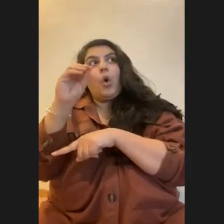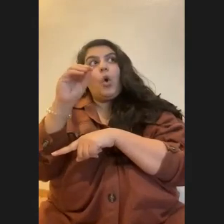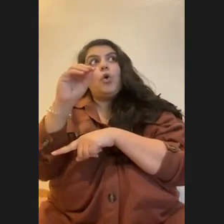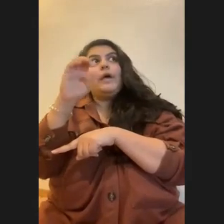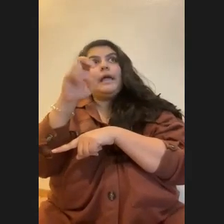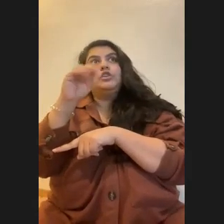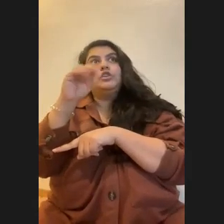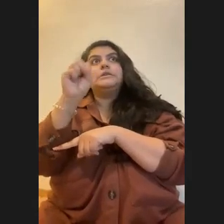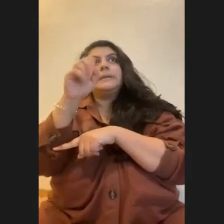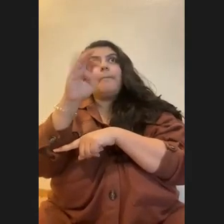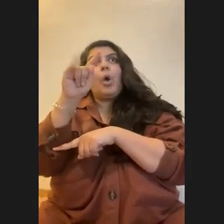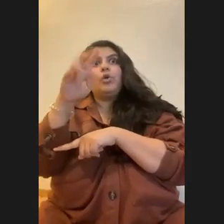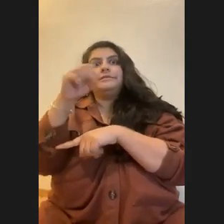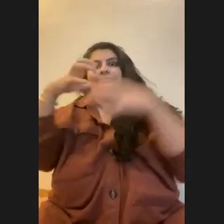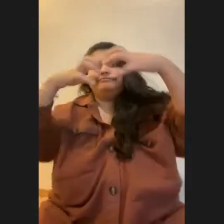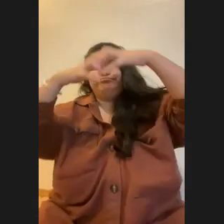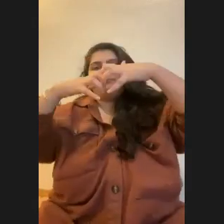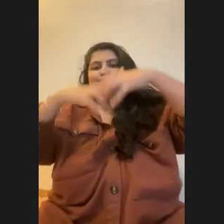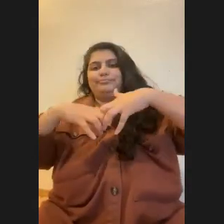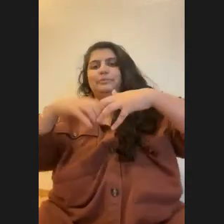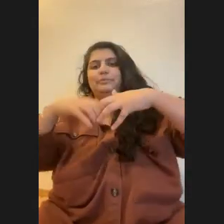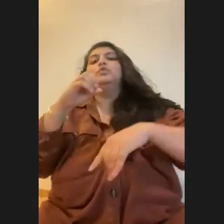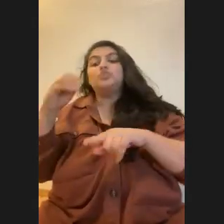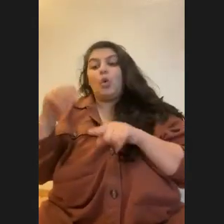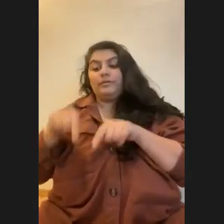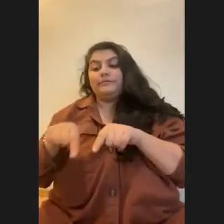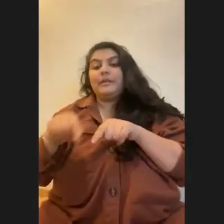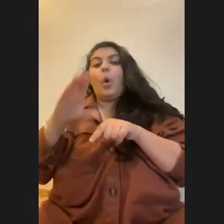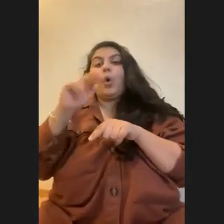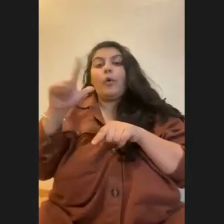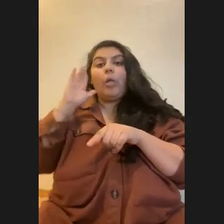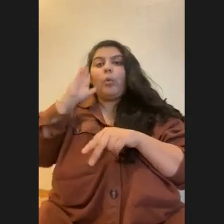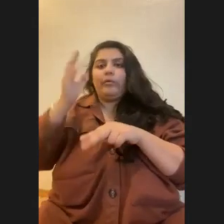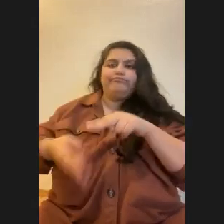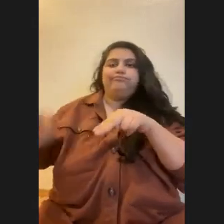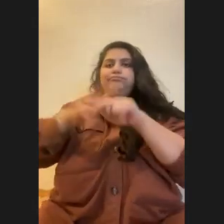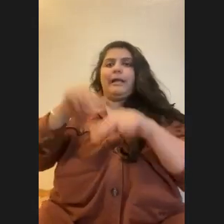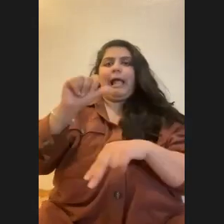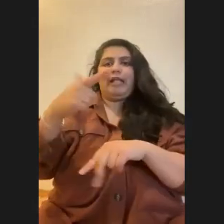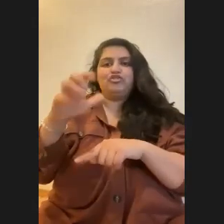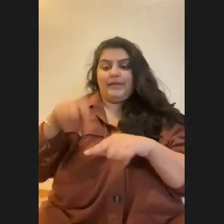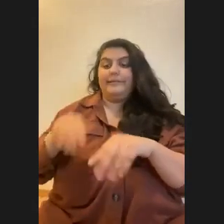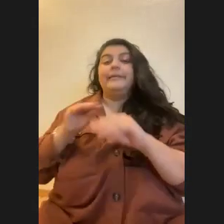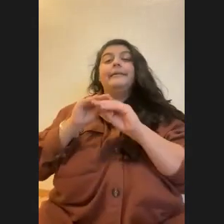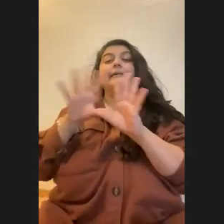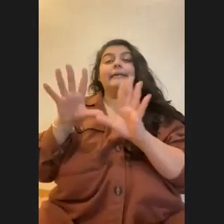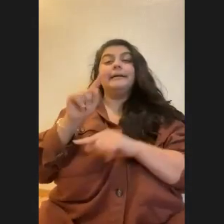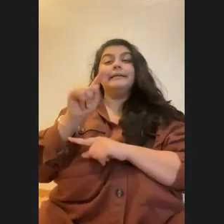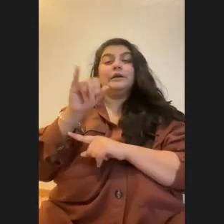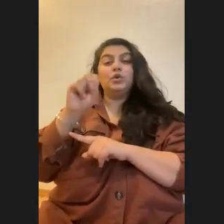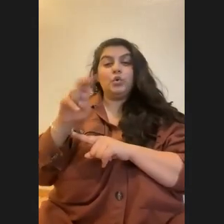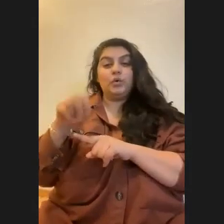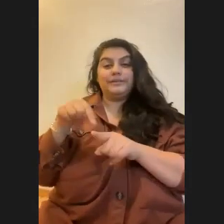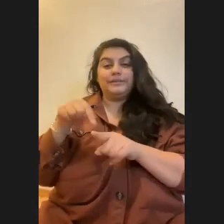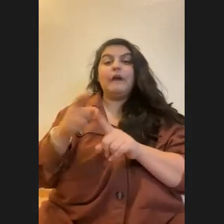good partners anymore. And so the coral will expel its algae. And so coral tissue is clear. And the color that you see comes from the